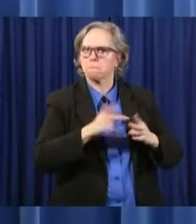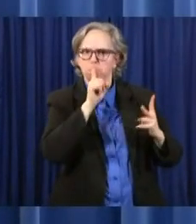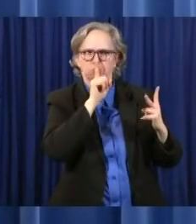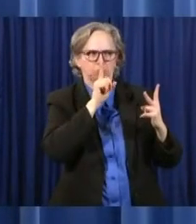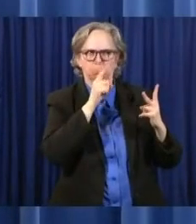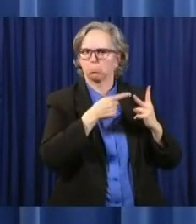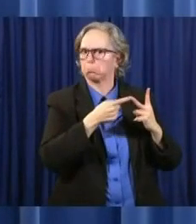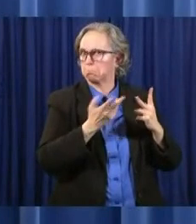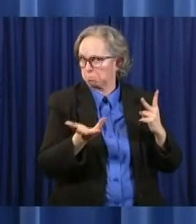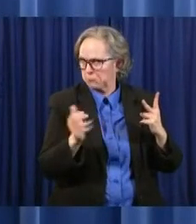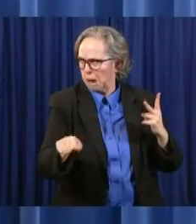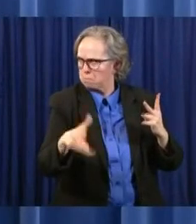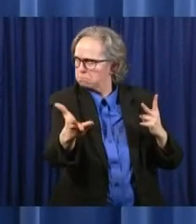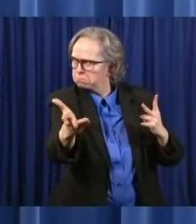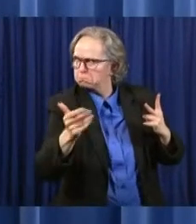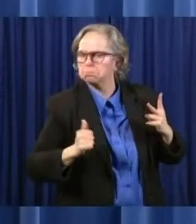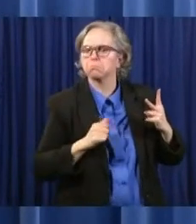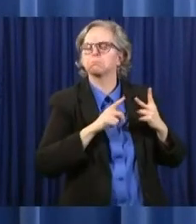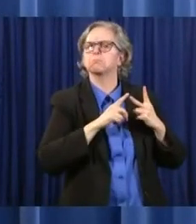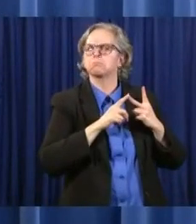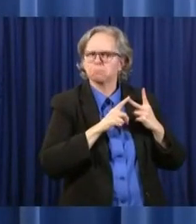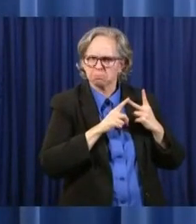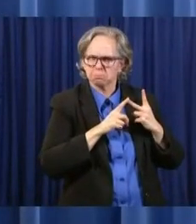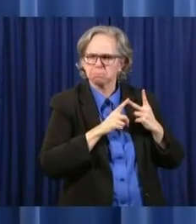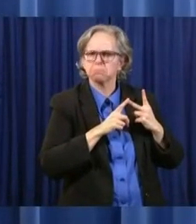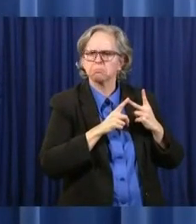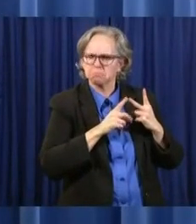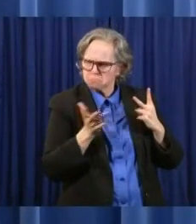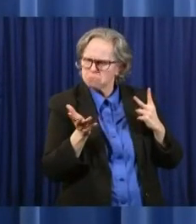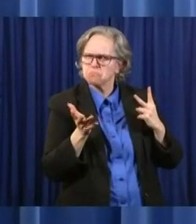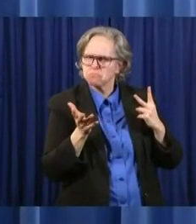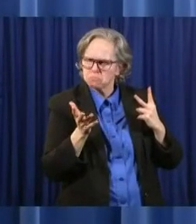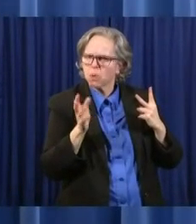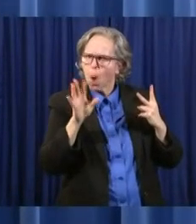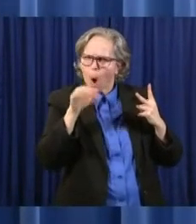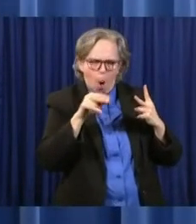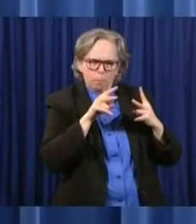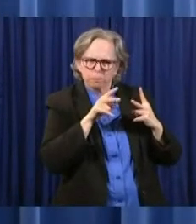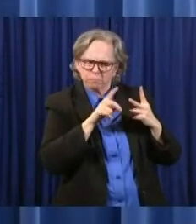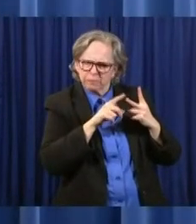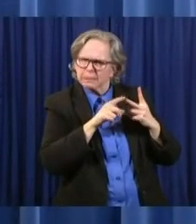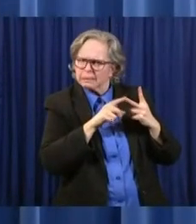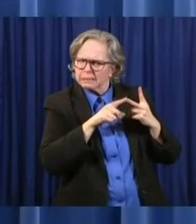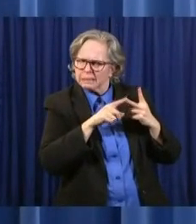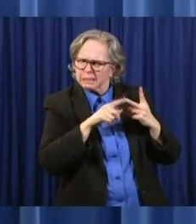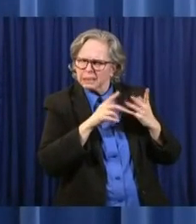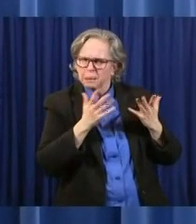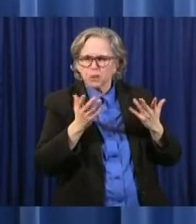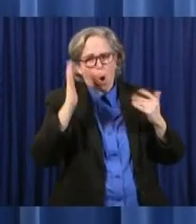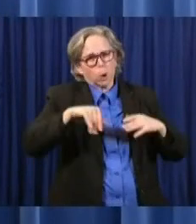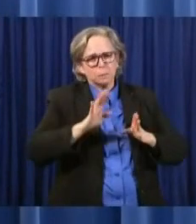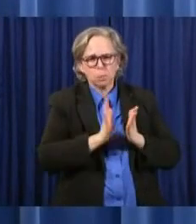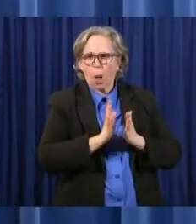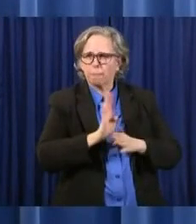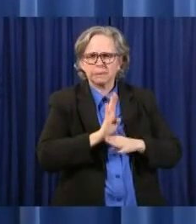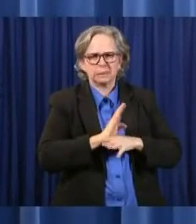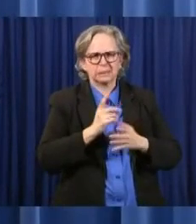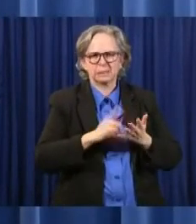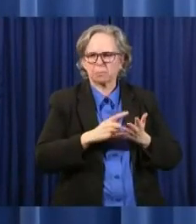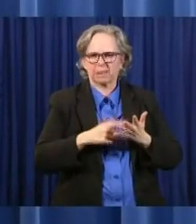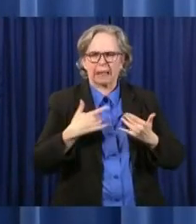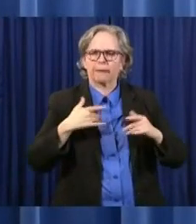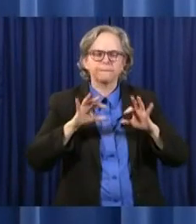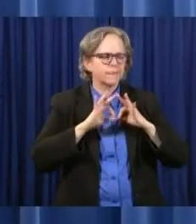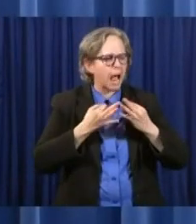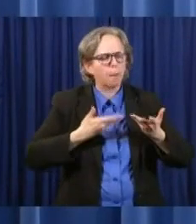What we hope is that every, you know, small business many times is like families, and they treat